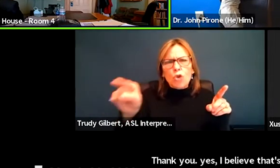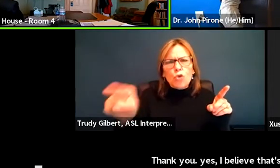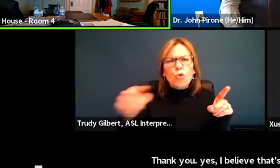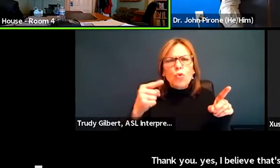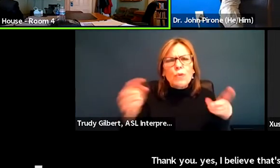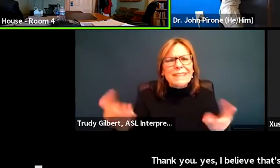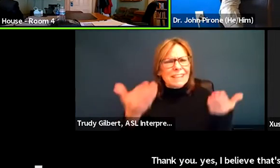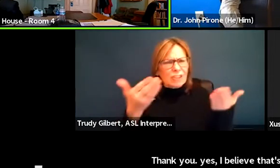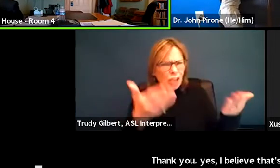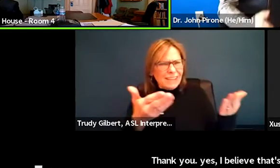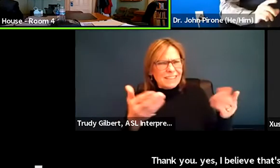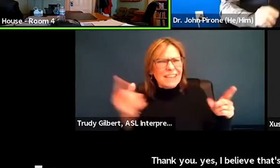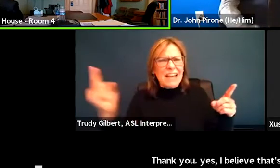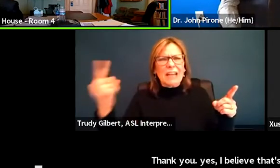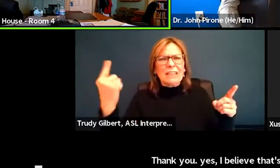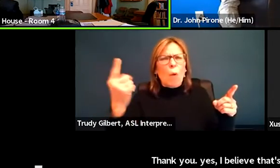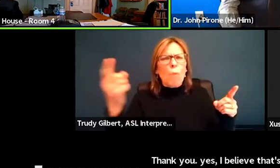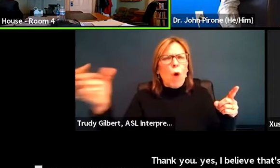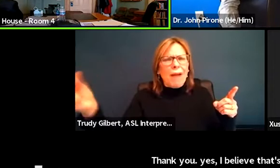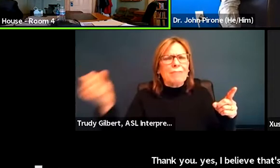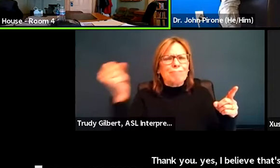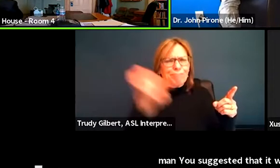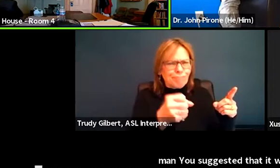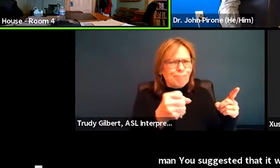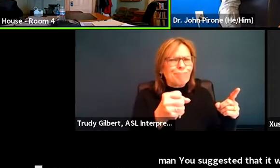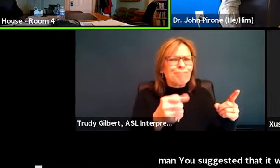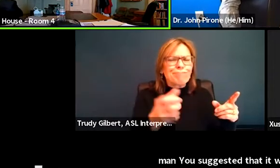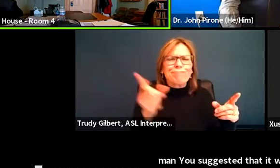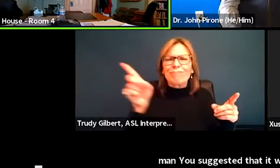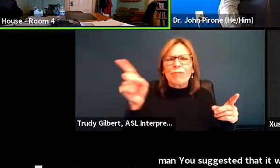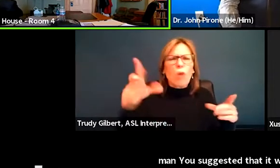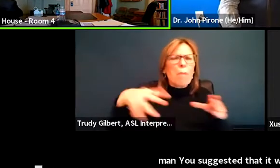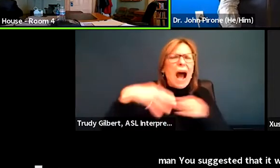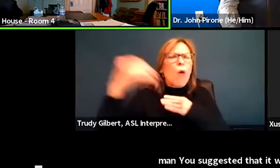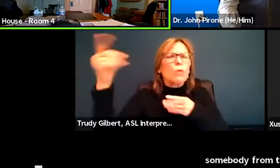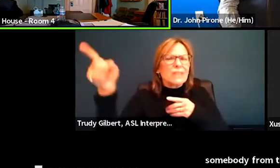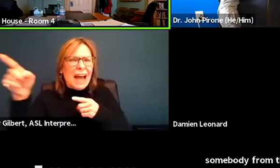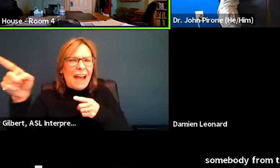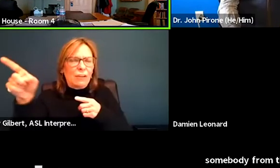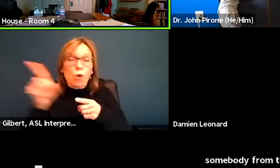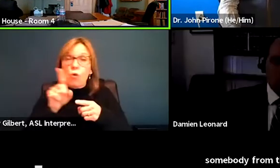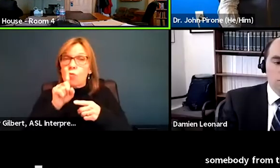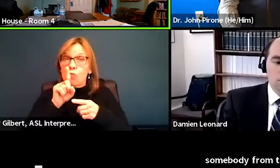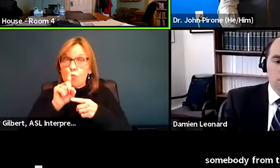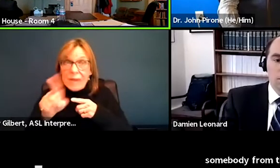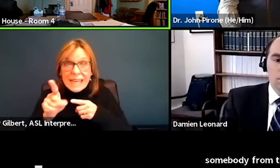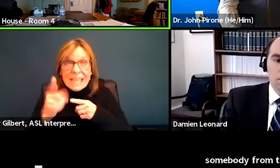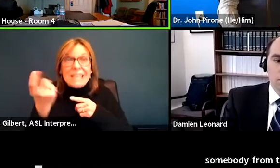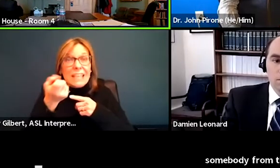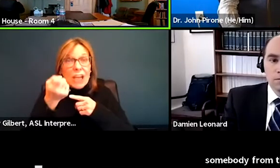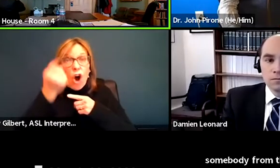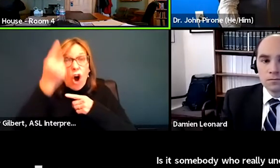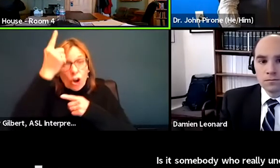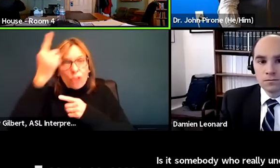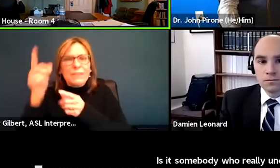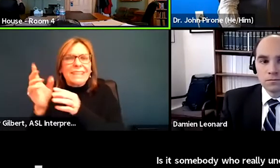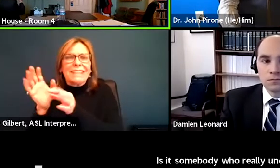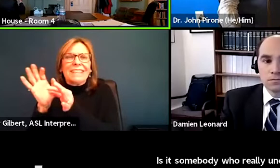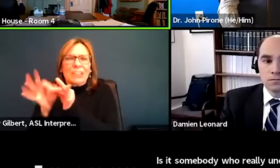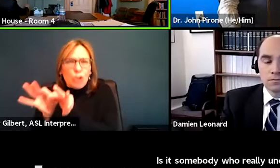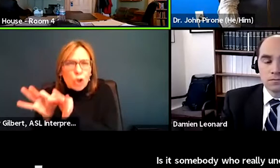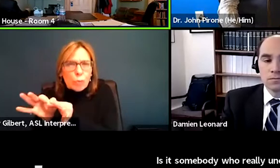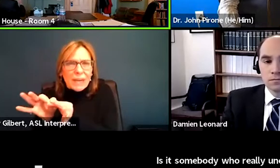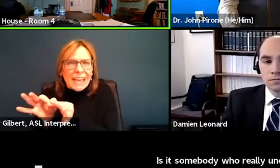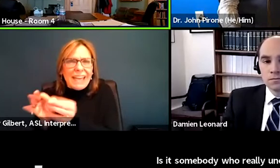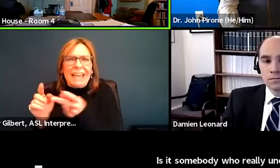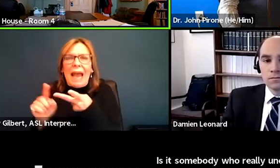have somebody from the outside. Is this a, as somebody who really understands interpreting and translations to come